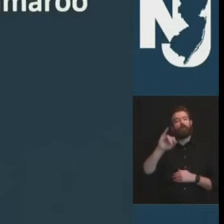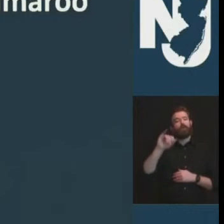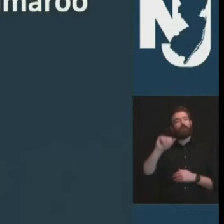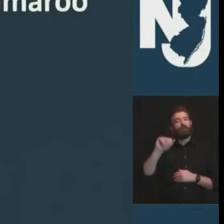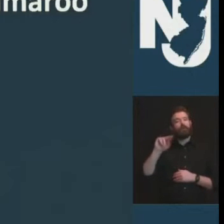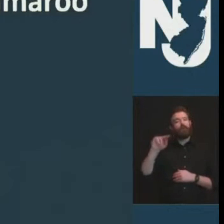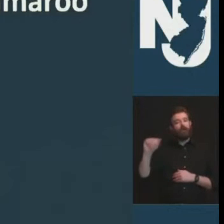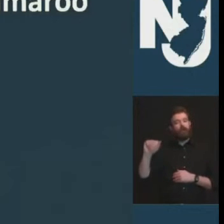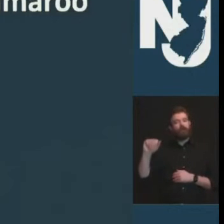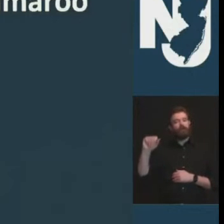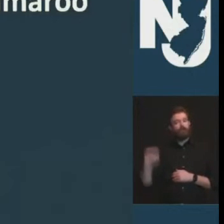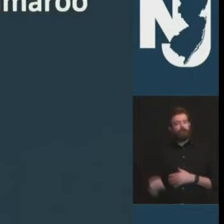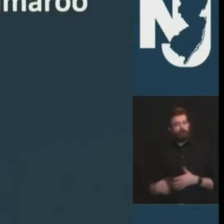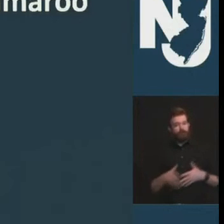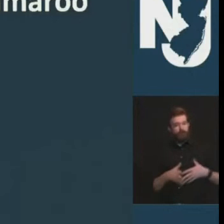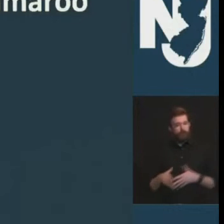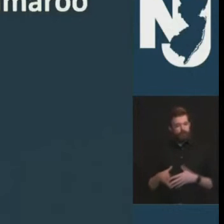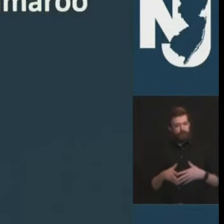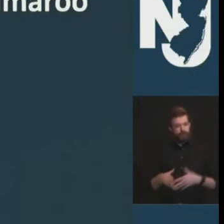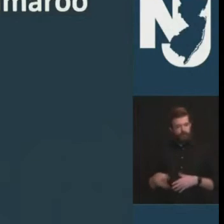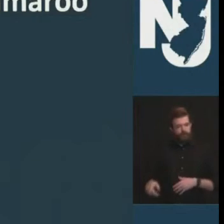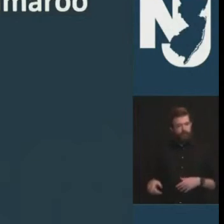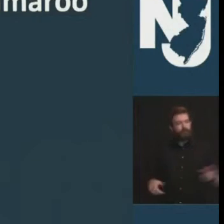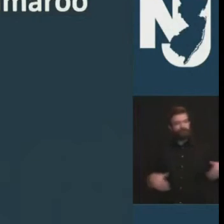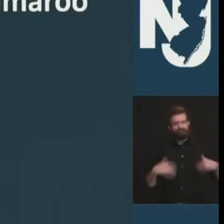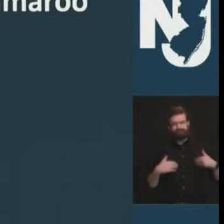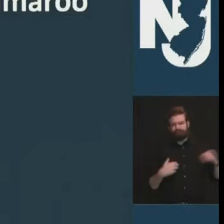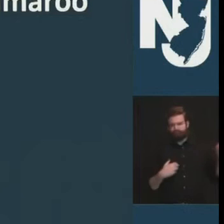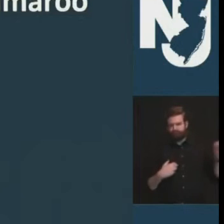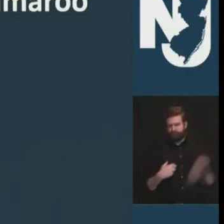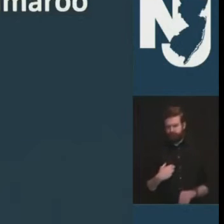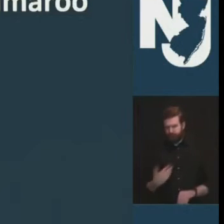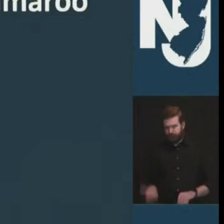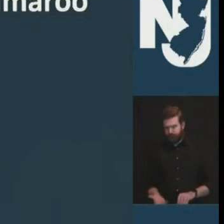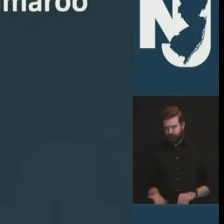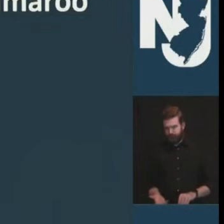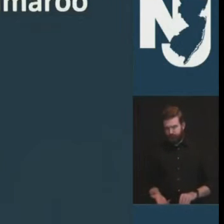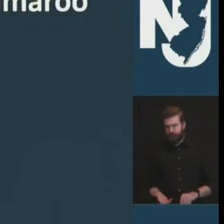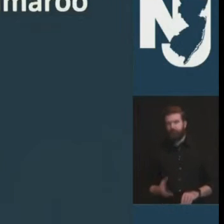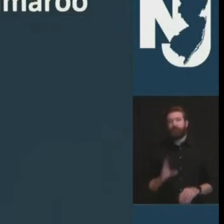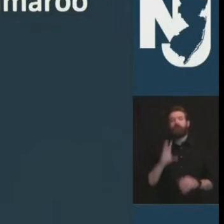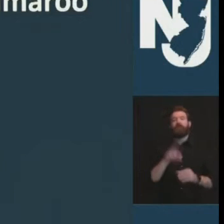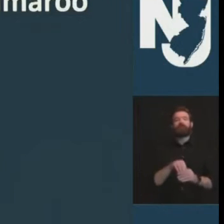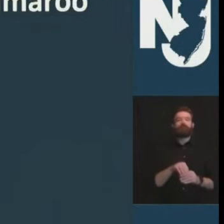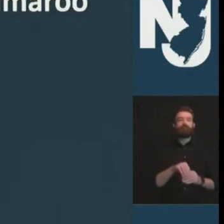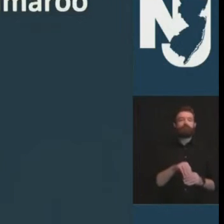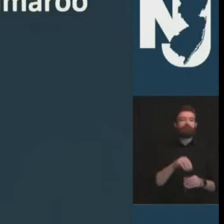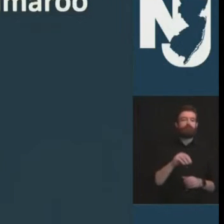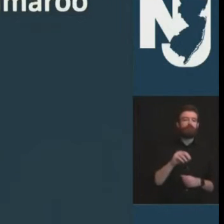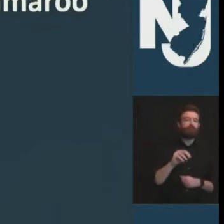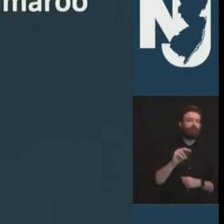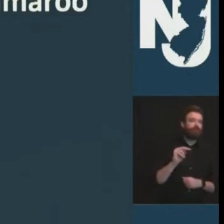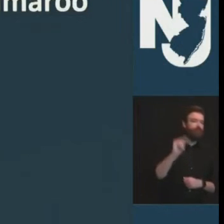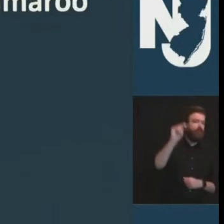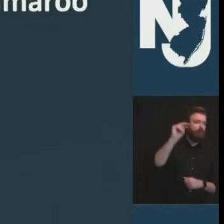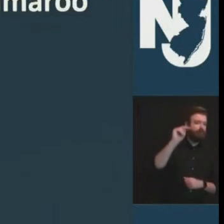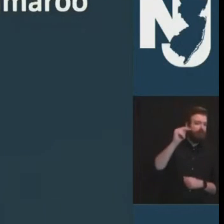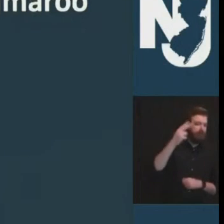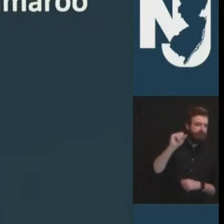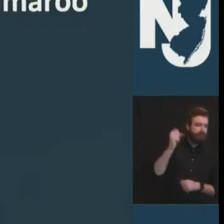when he was just a young boy he was a member of the north brunswick high school class of 27 2017.